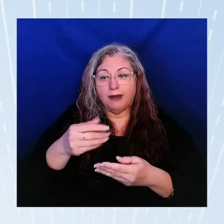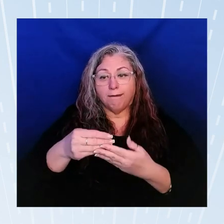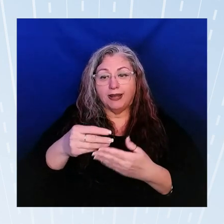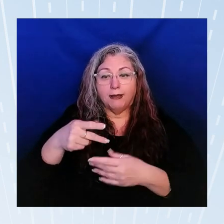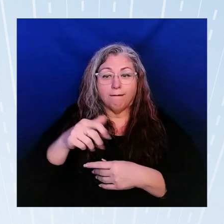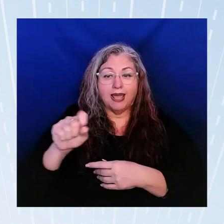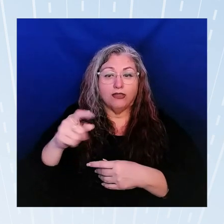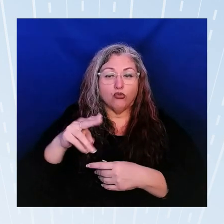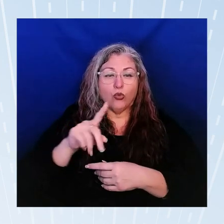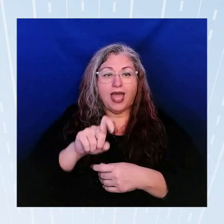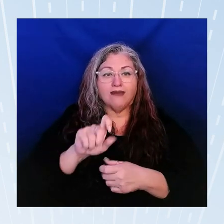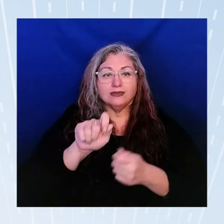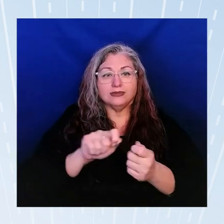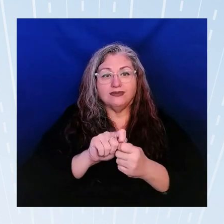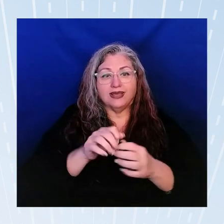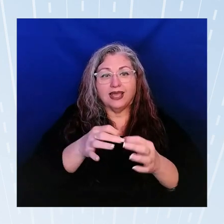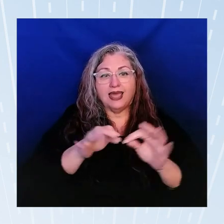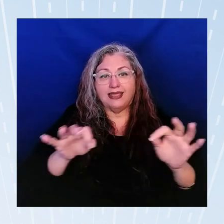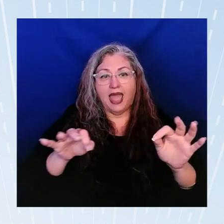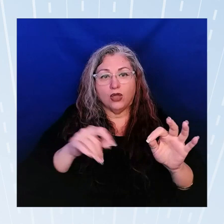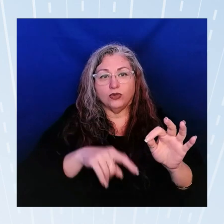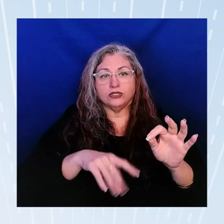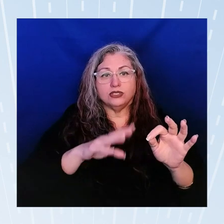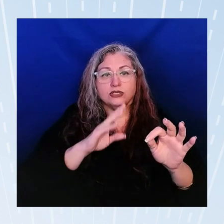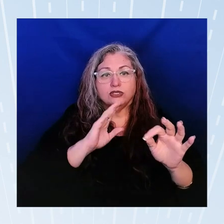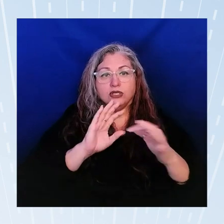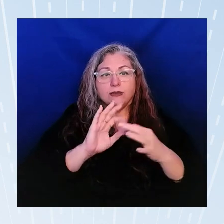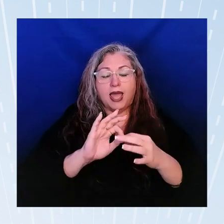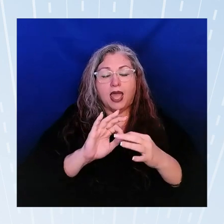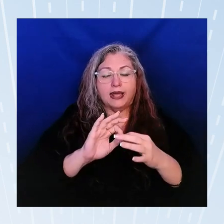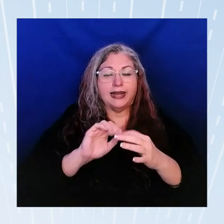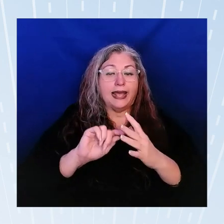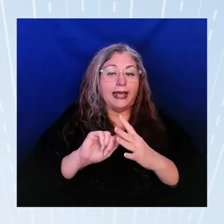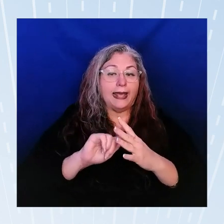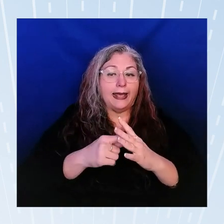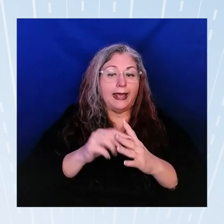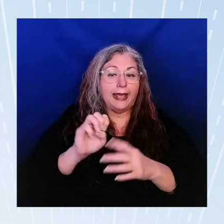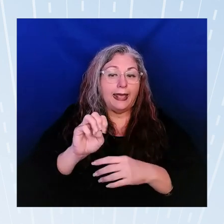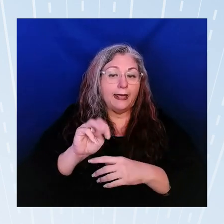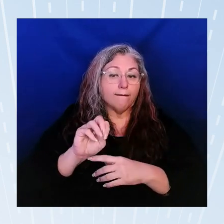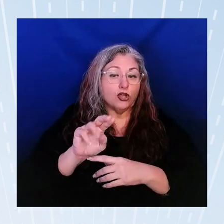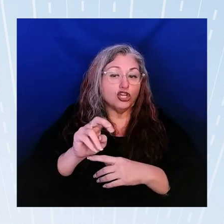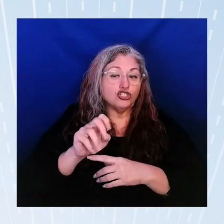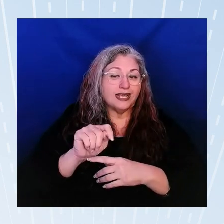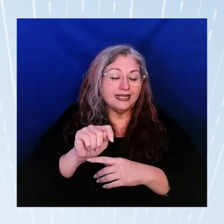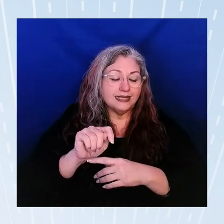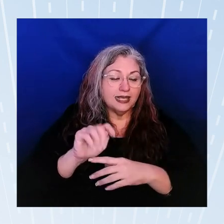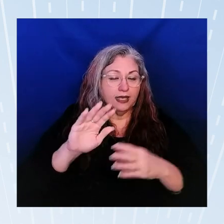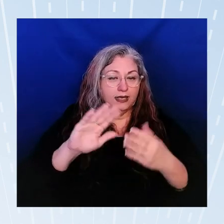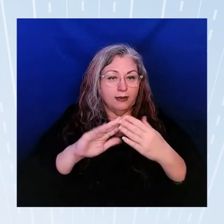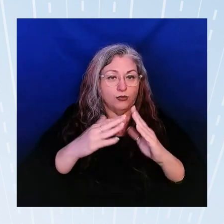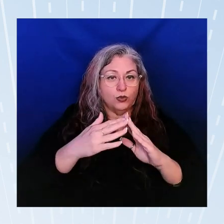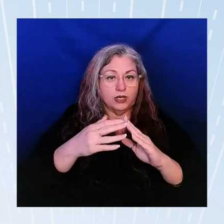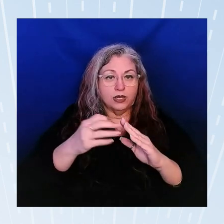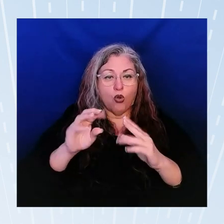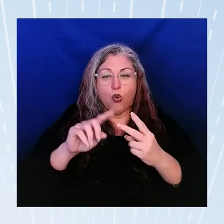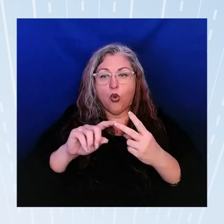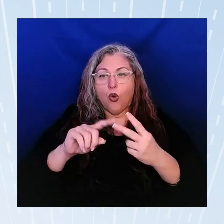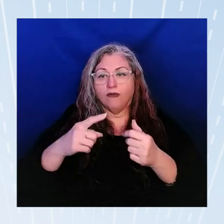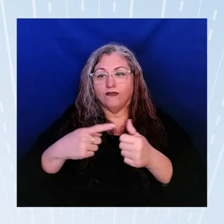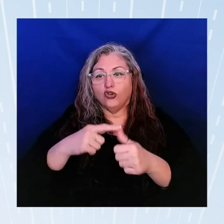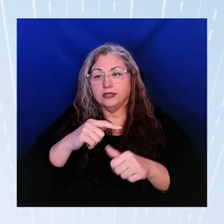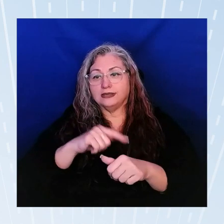language that specifically talks about emergent not emergency emergent communities or first-time